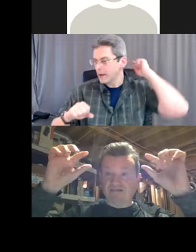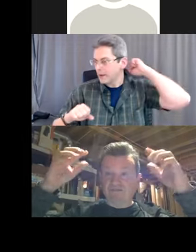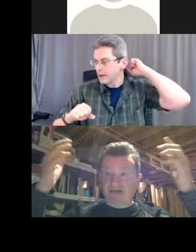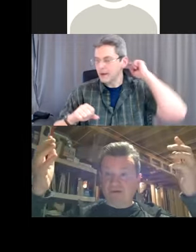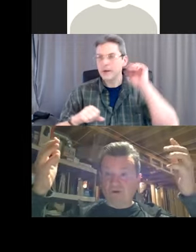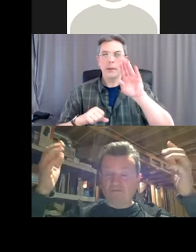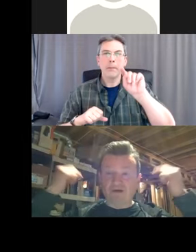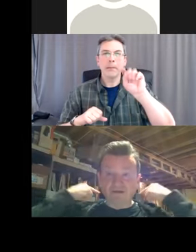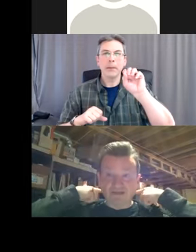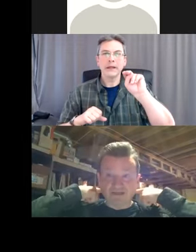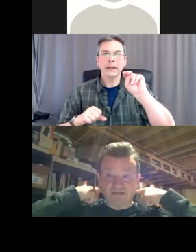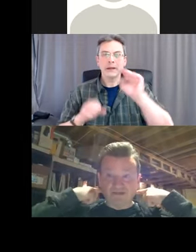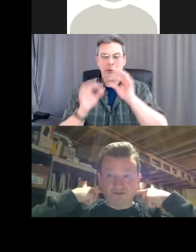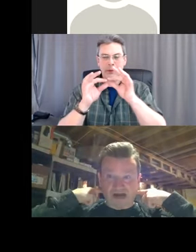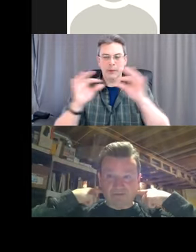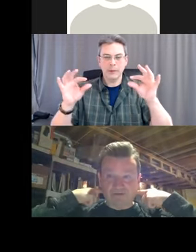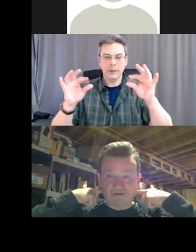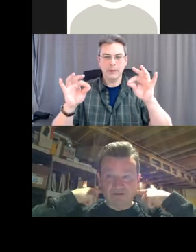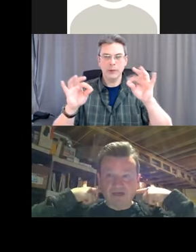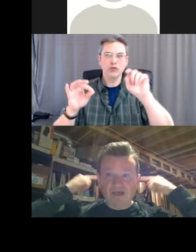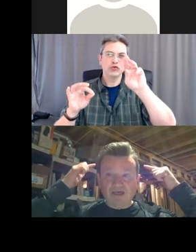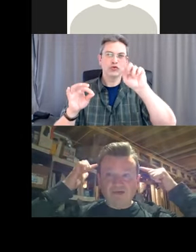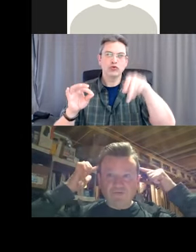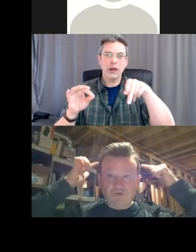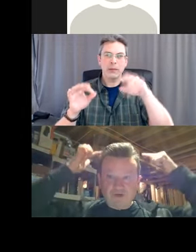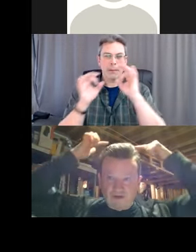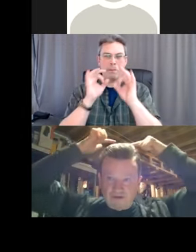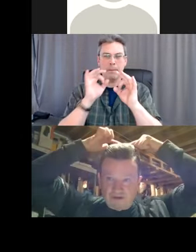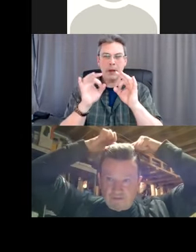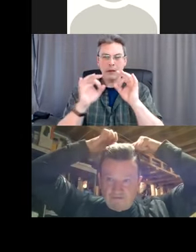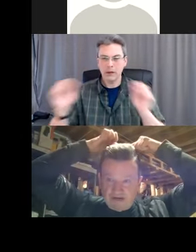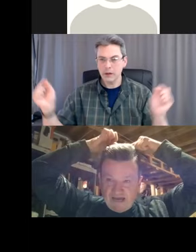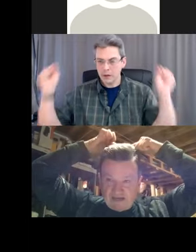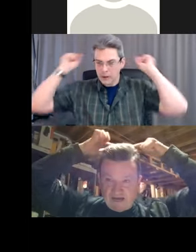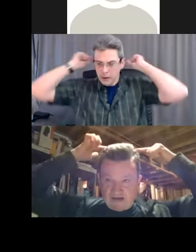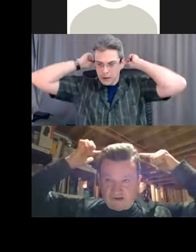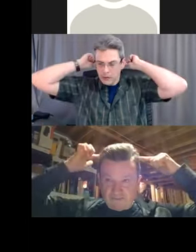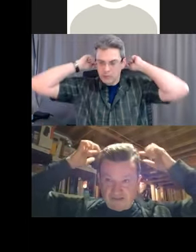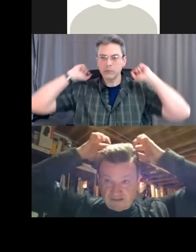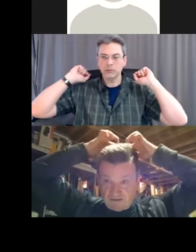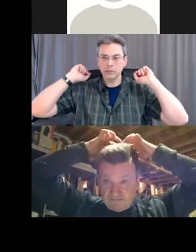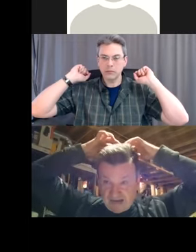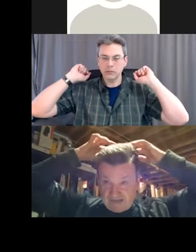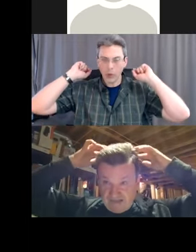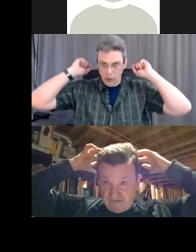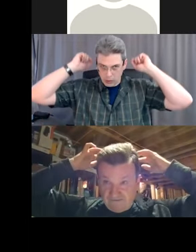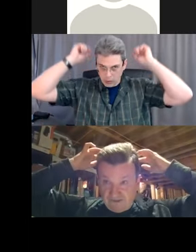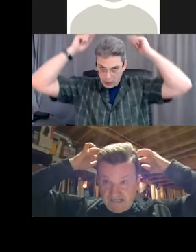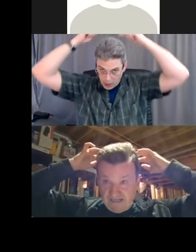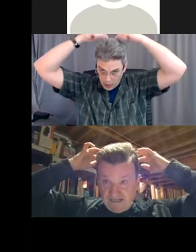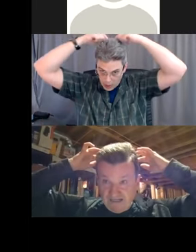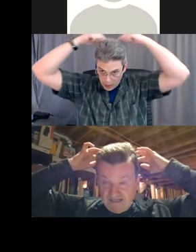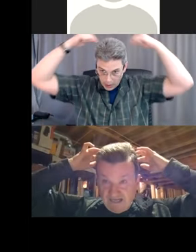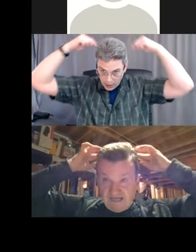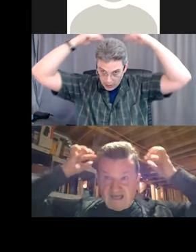buttons or you buy it at Walmart. It's a little strap. If you put it on the top of your head, higher up at the sort of back here of